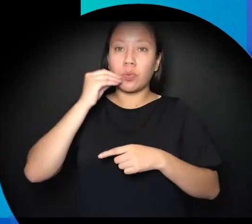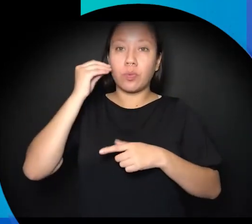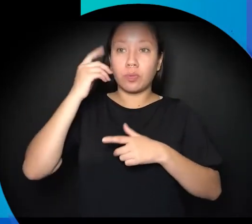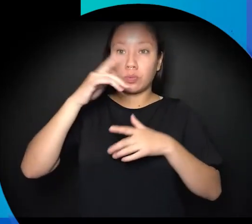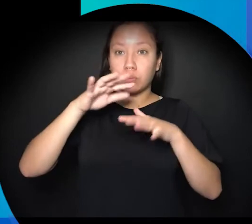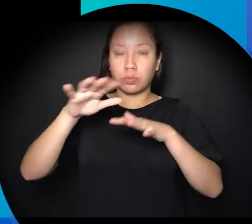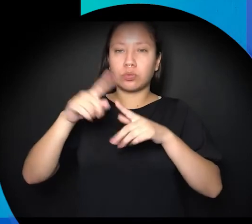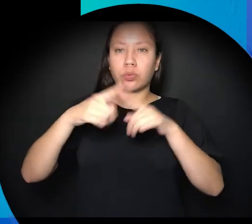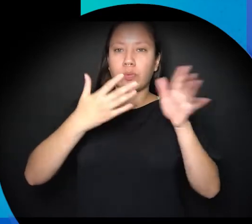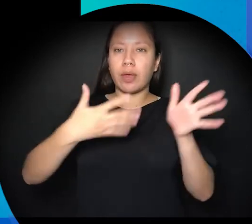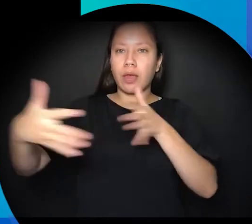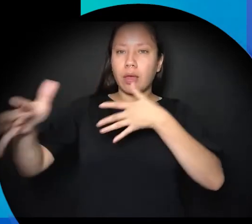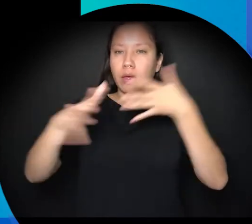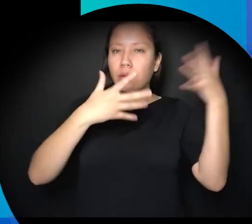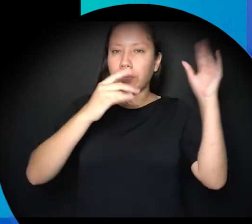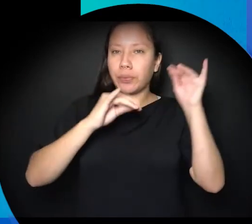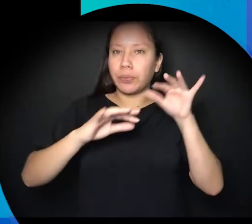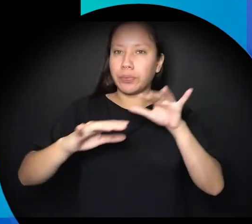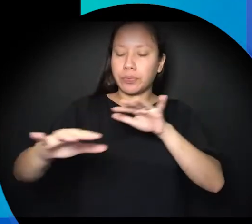Let's